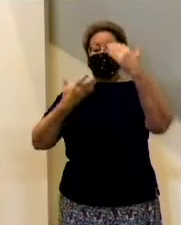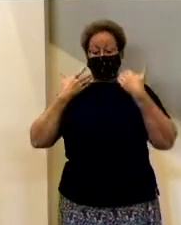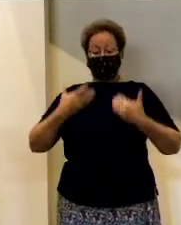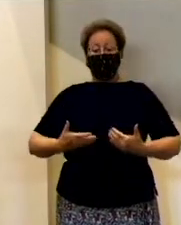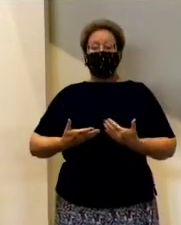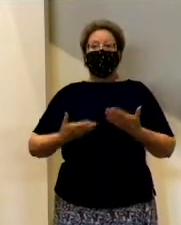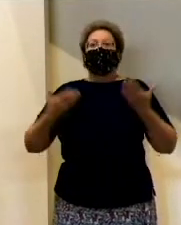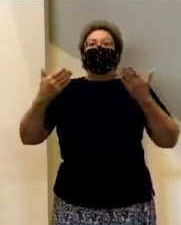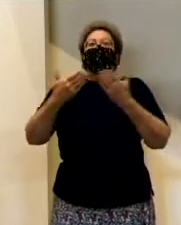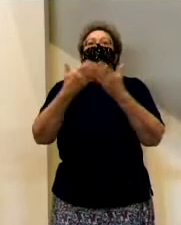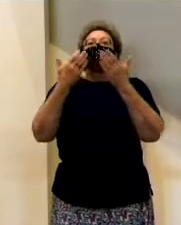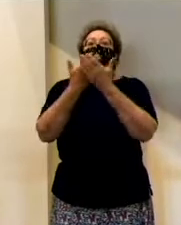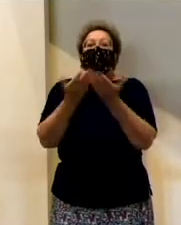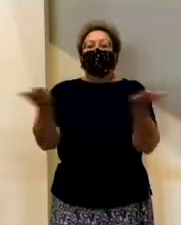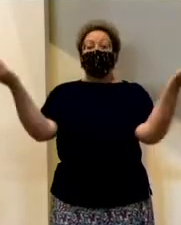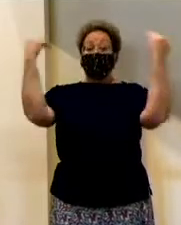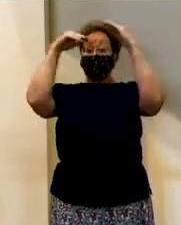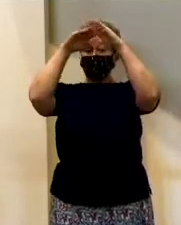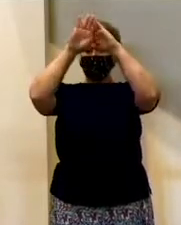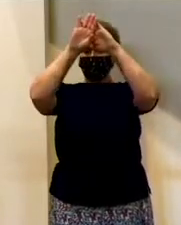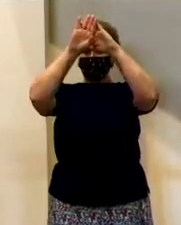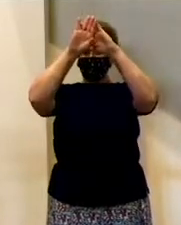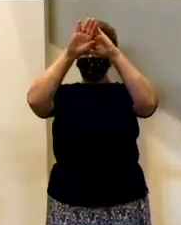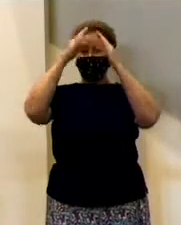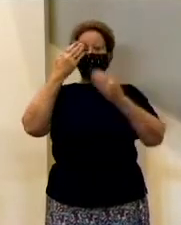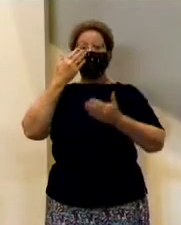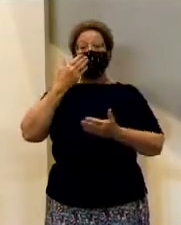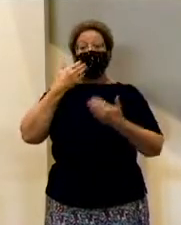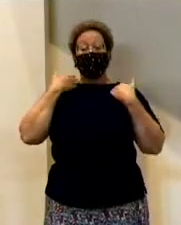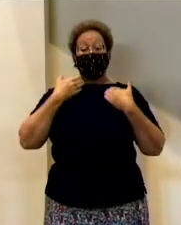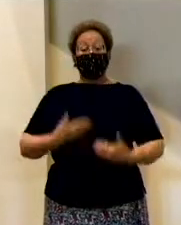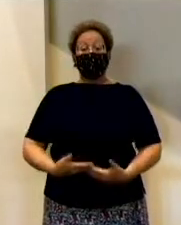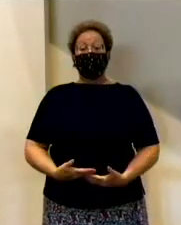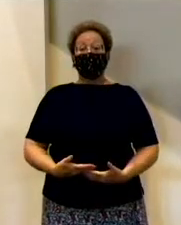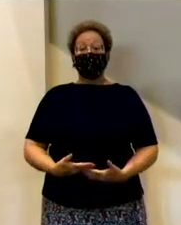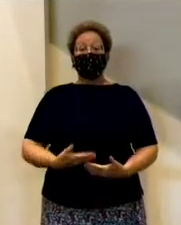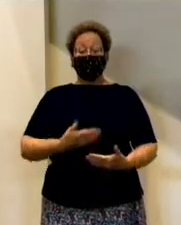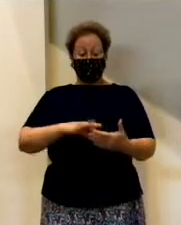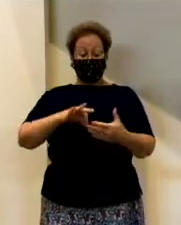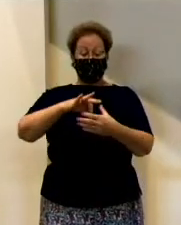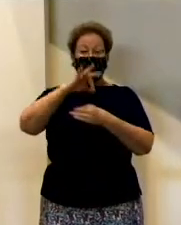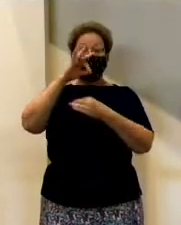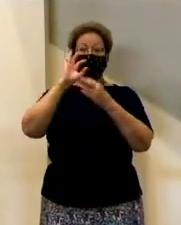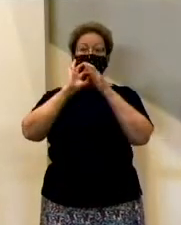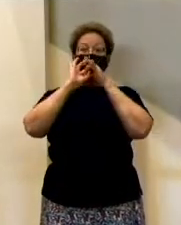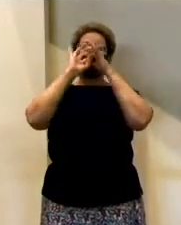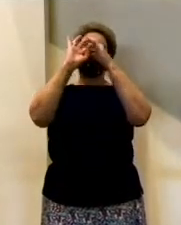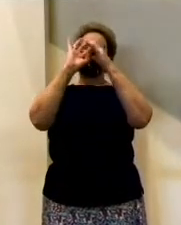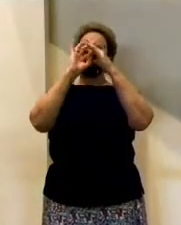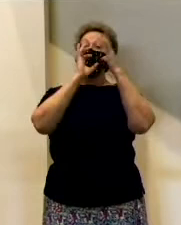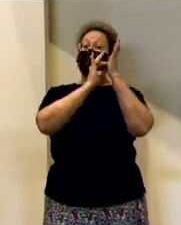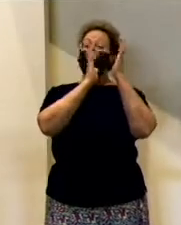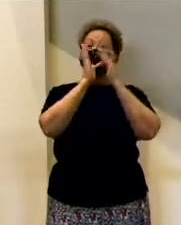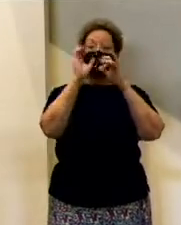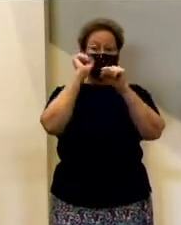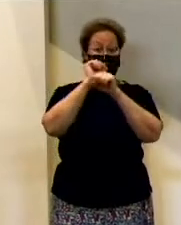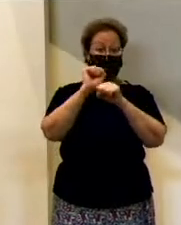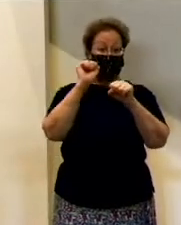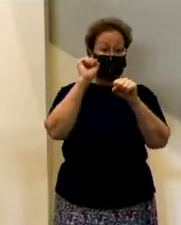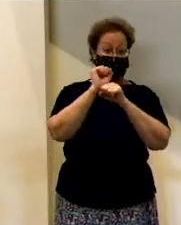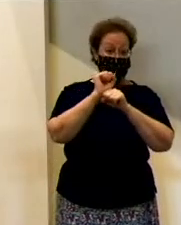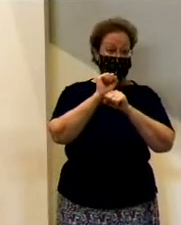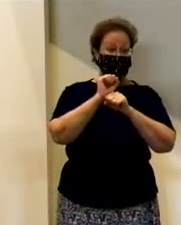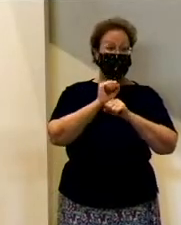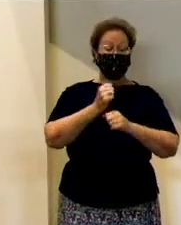glorious heavenly bodies. Through faith, God the Holy Spirit united us to Christ's saving work and became that